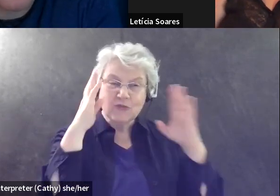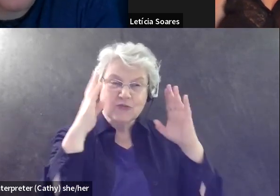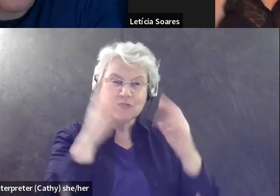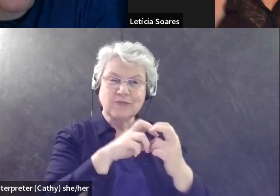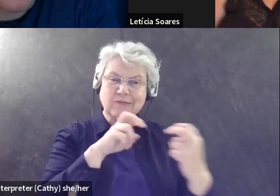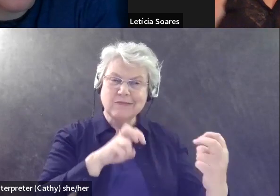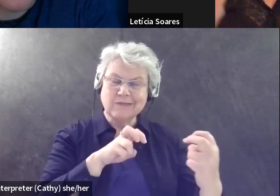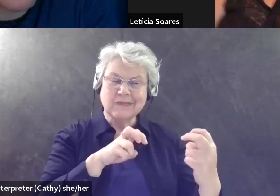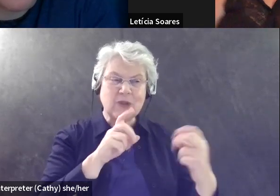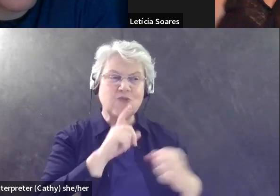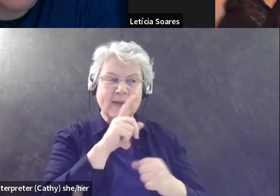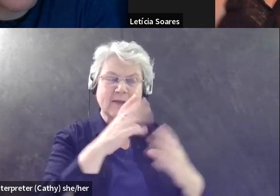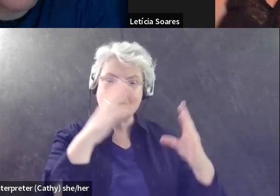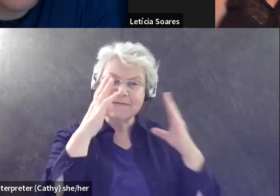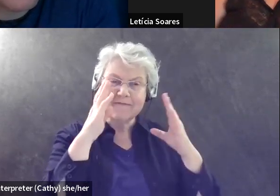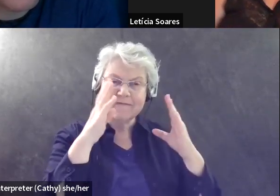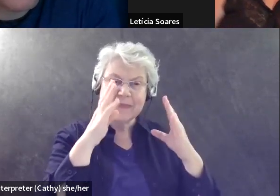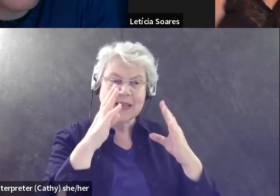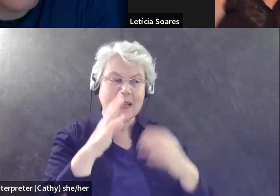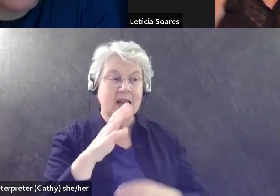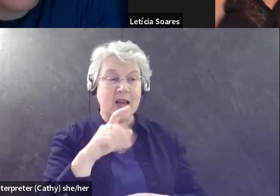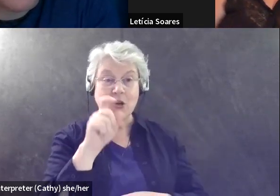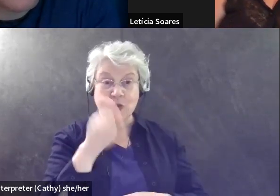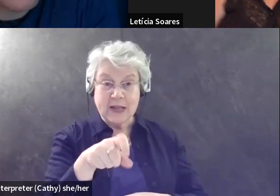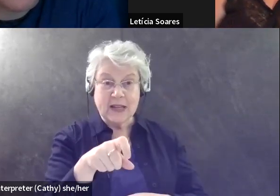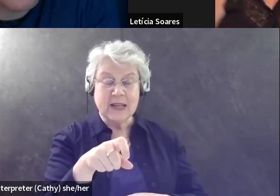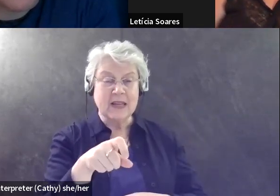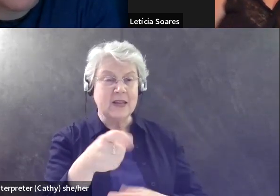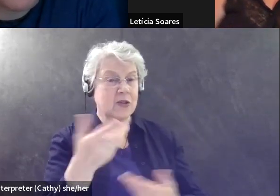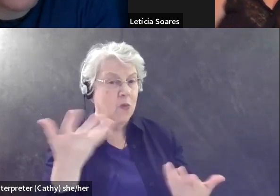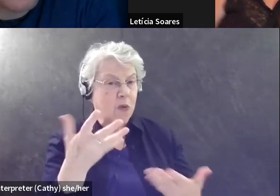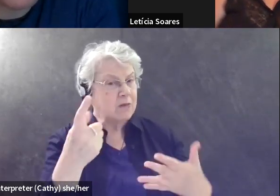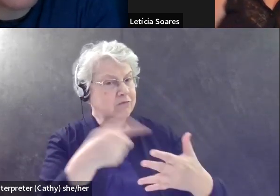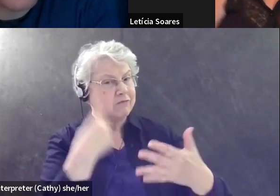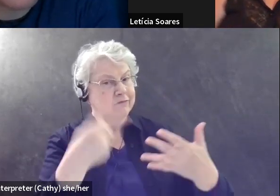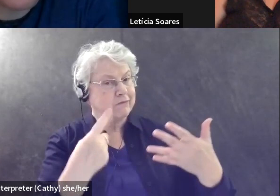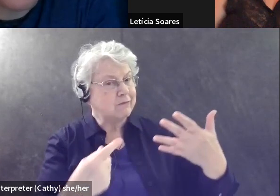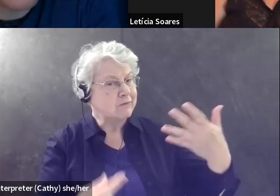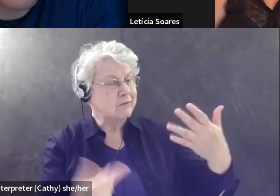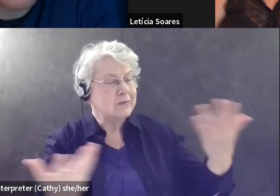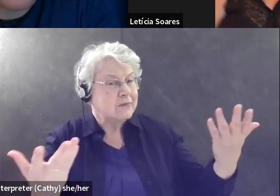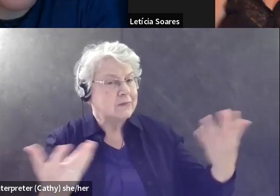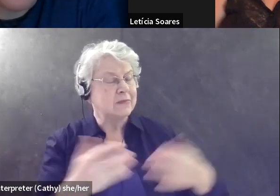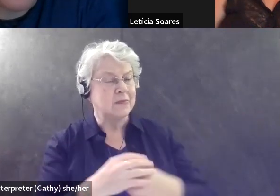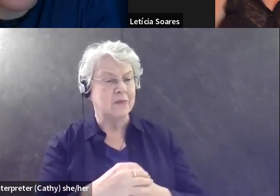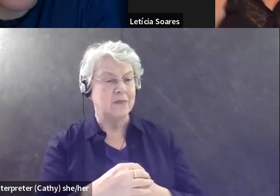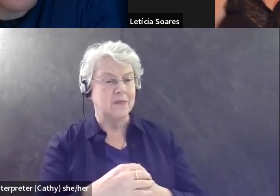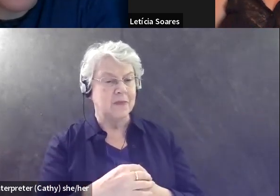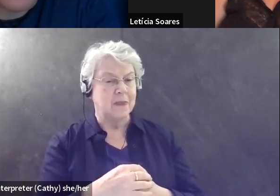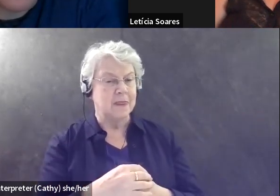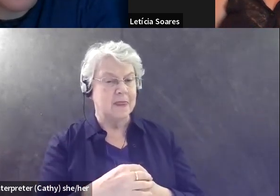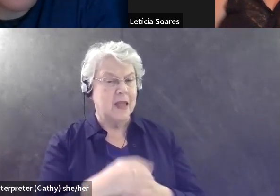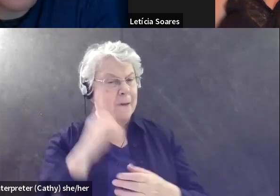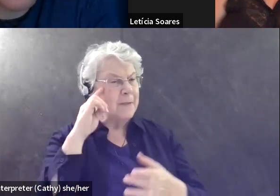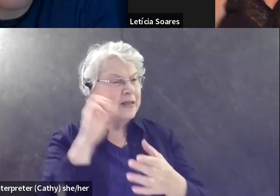take in what they need, what their needs are, what their needs are. You know, uh, just believe